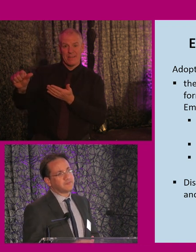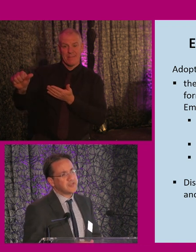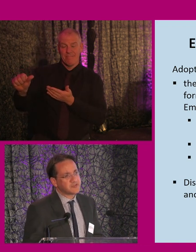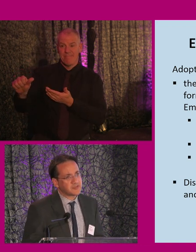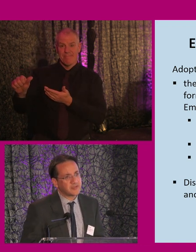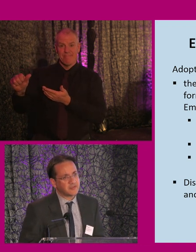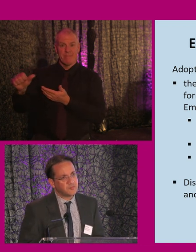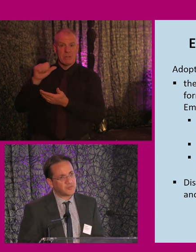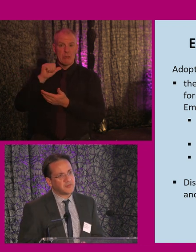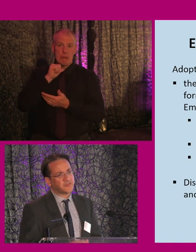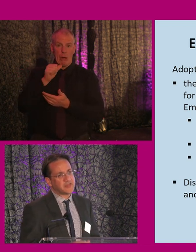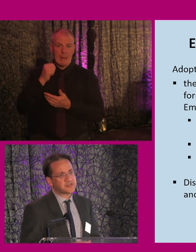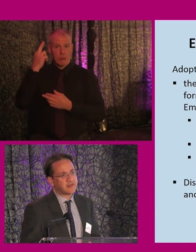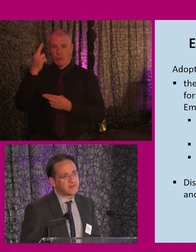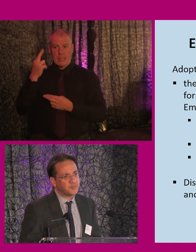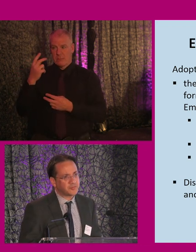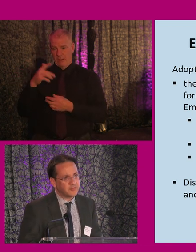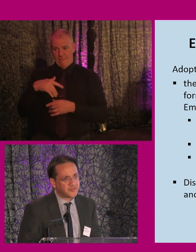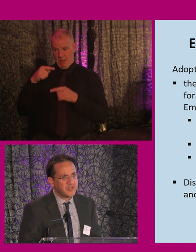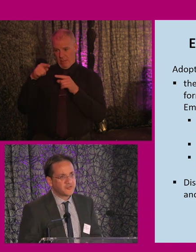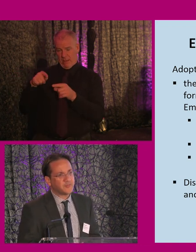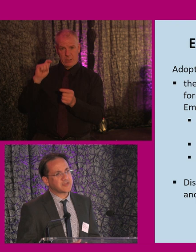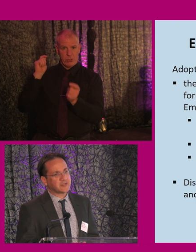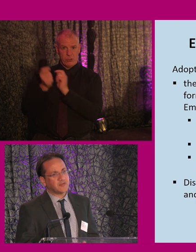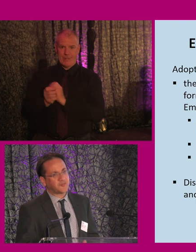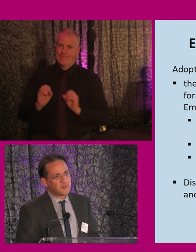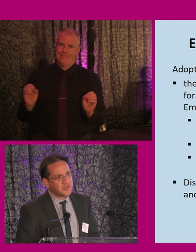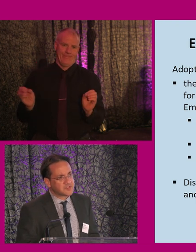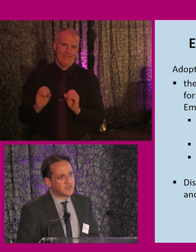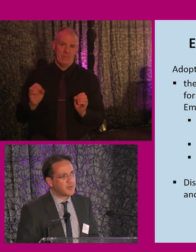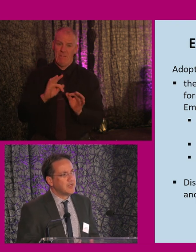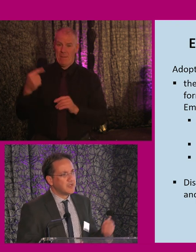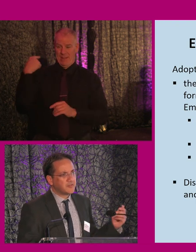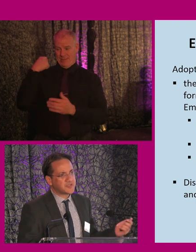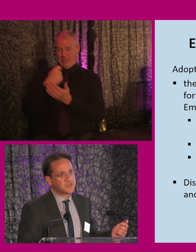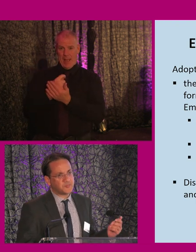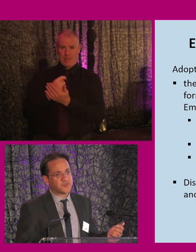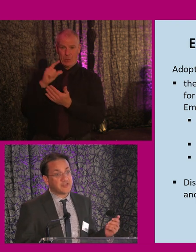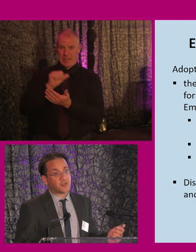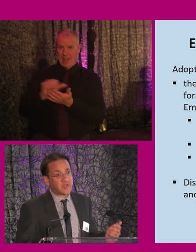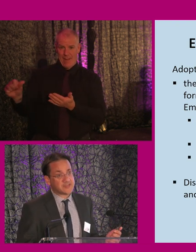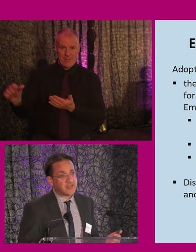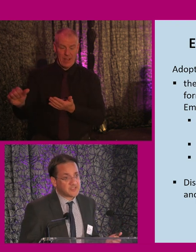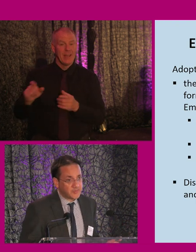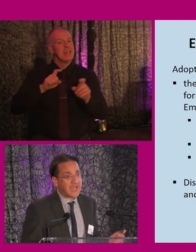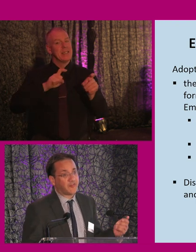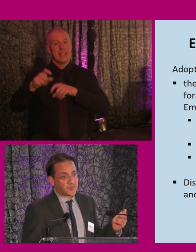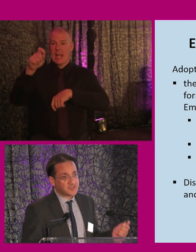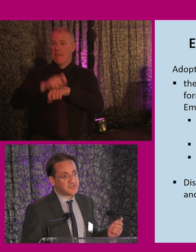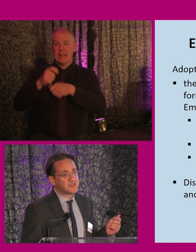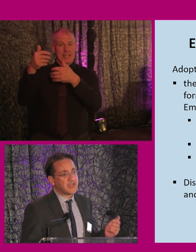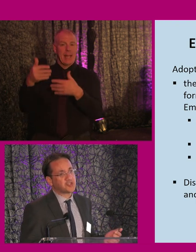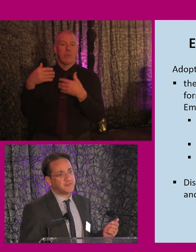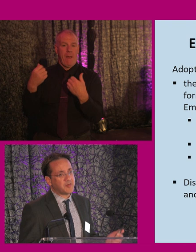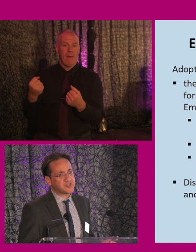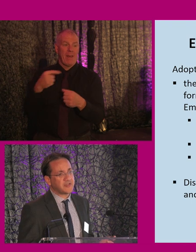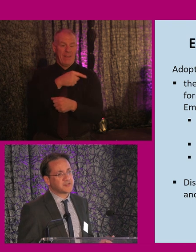real reason to think that employers have necessarily improved dramatically from this time. And this is the still the best data we have, because